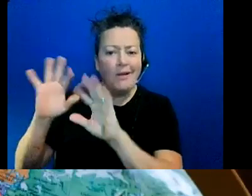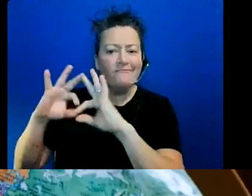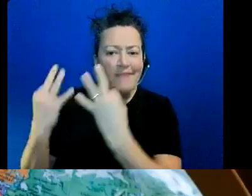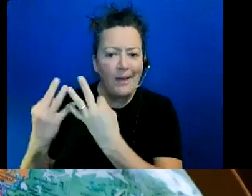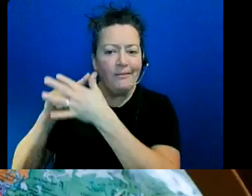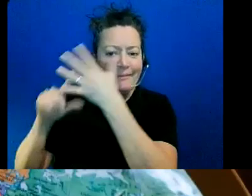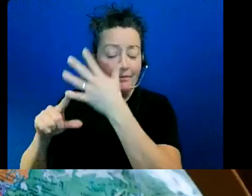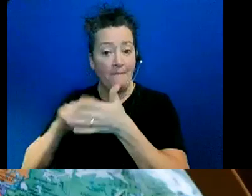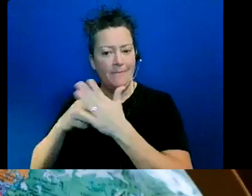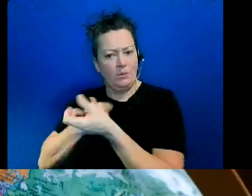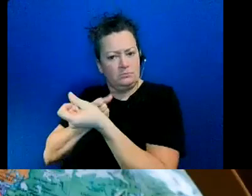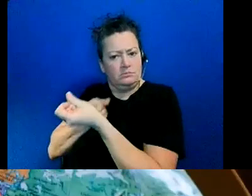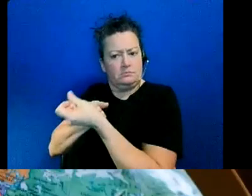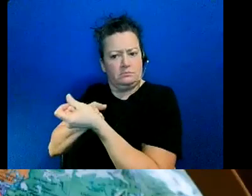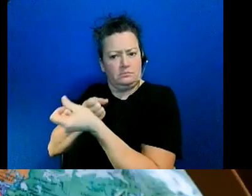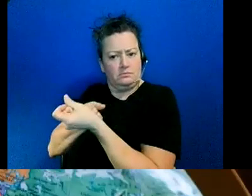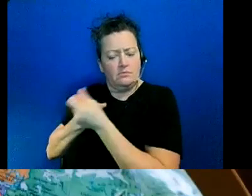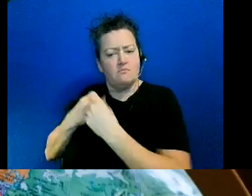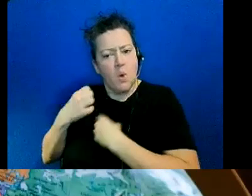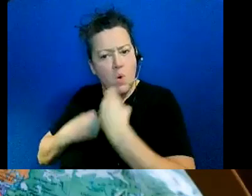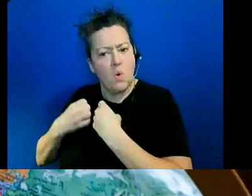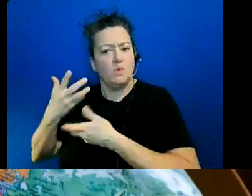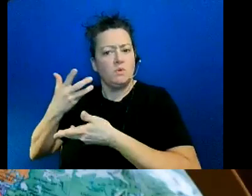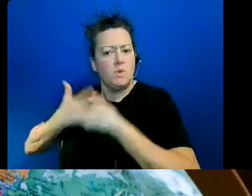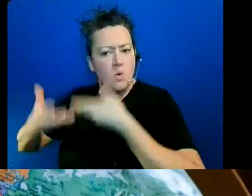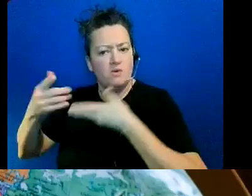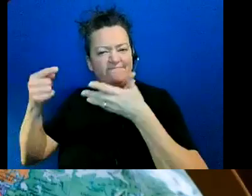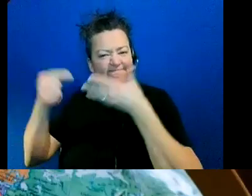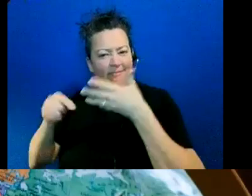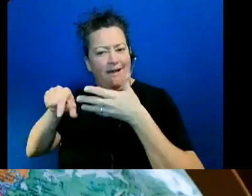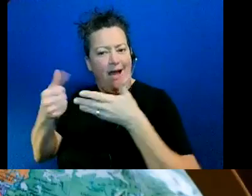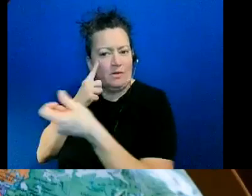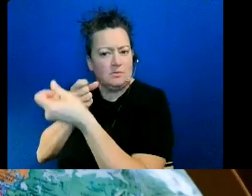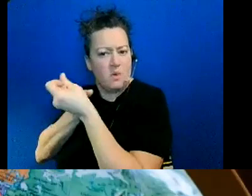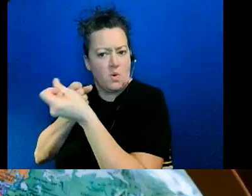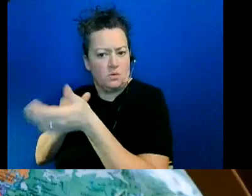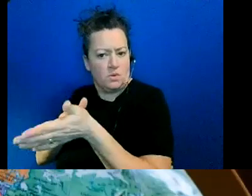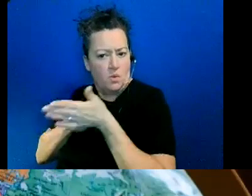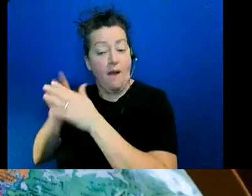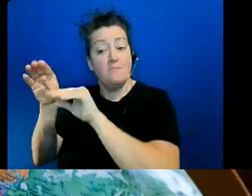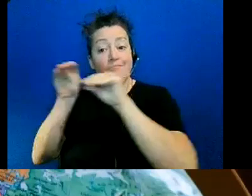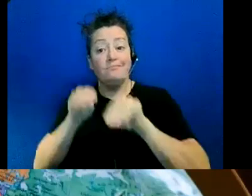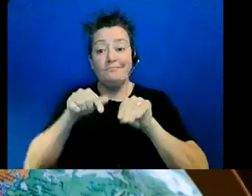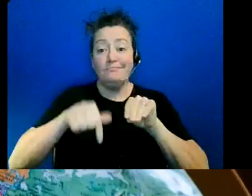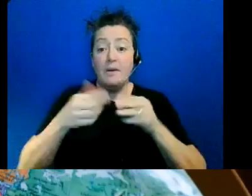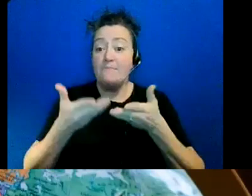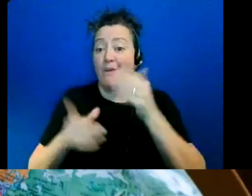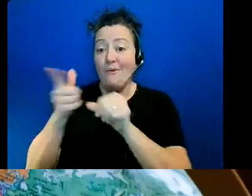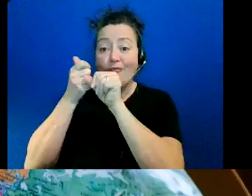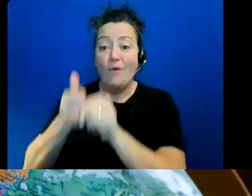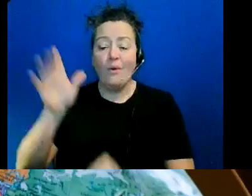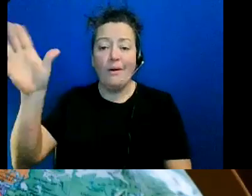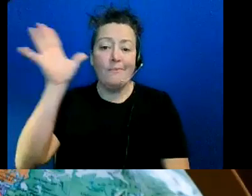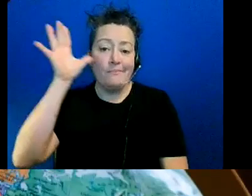and socially they're usually come coming to the country because they're following some sort of family aspirations